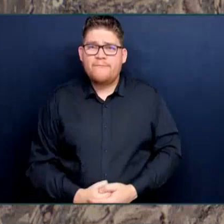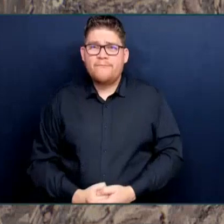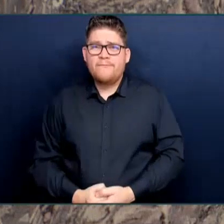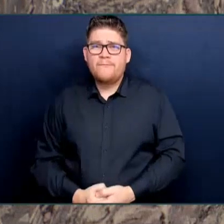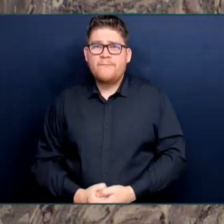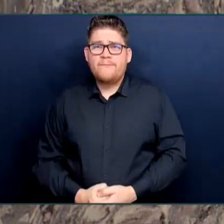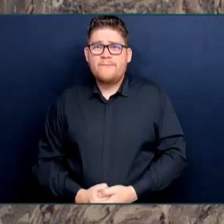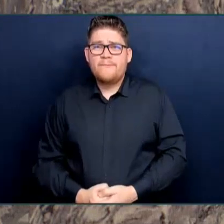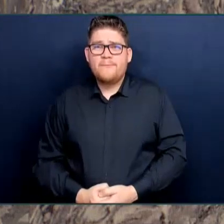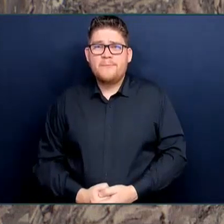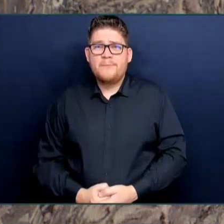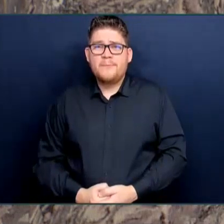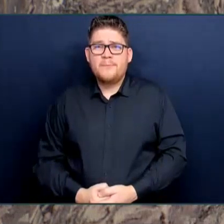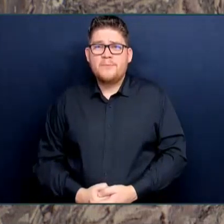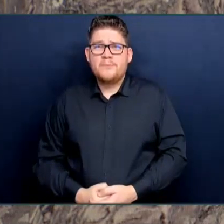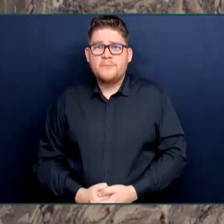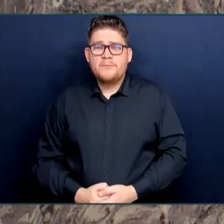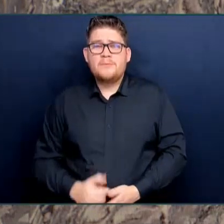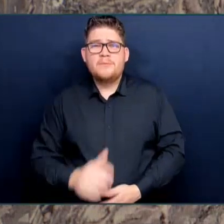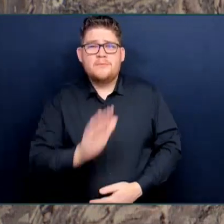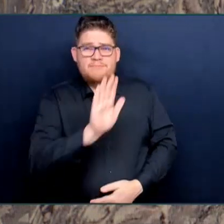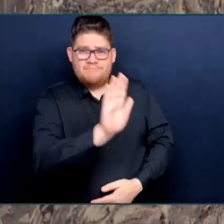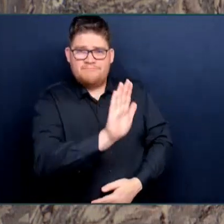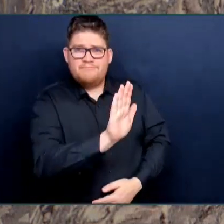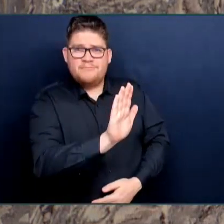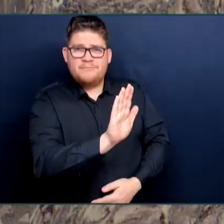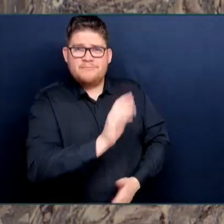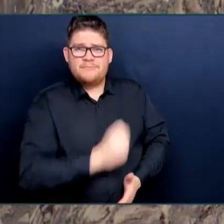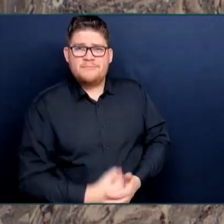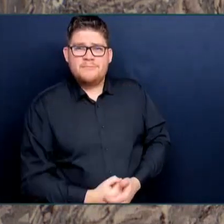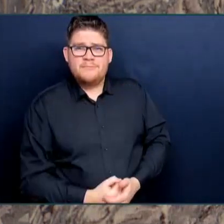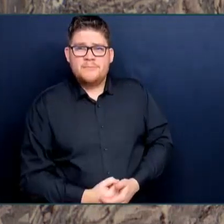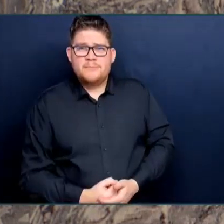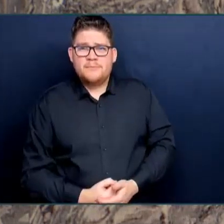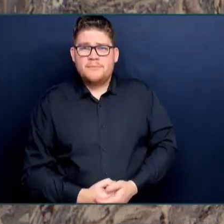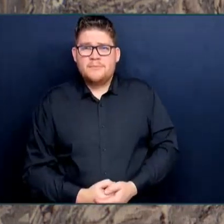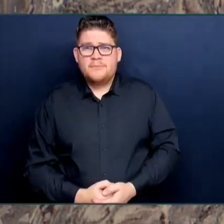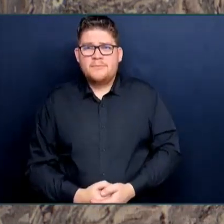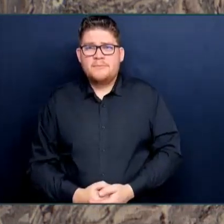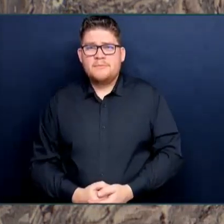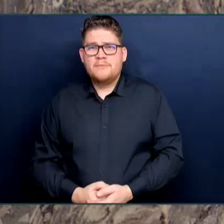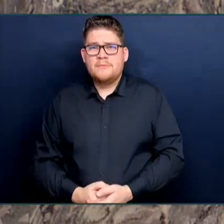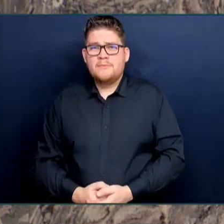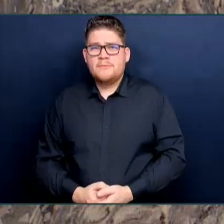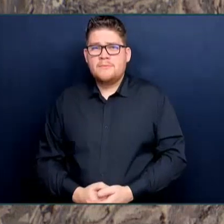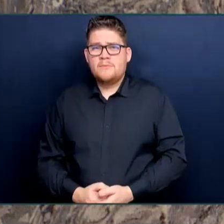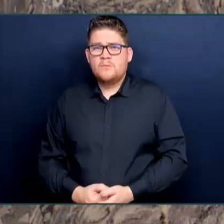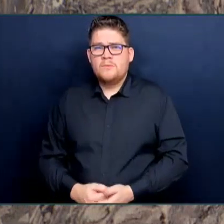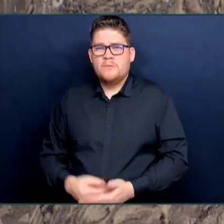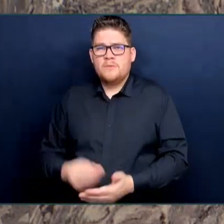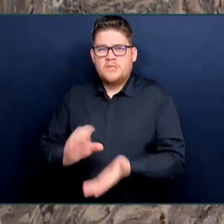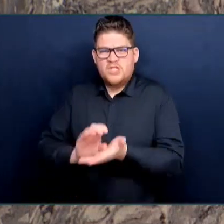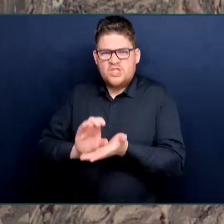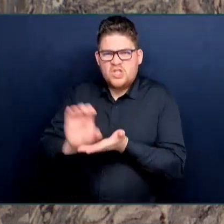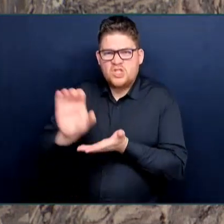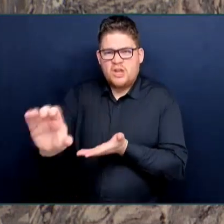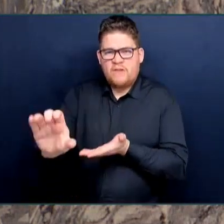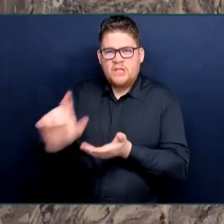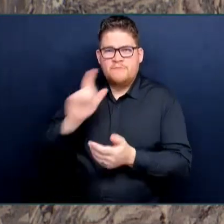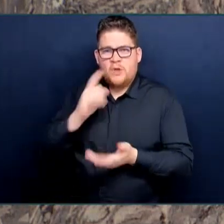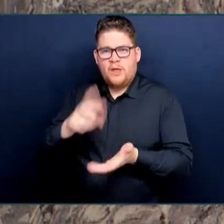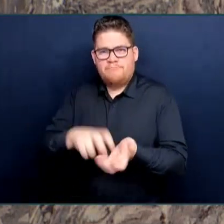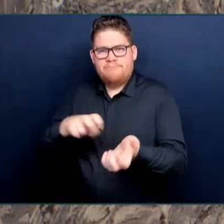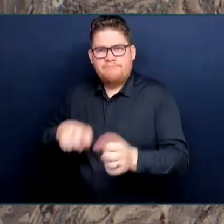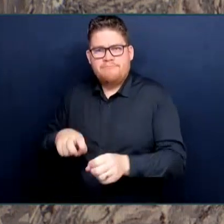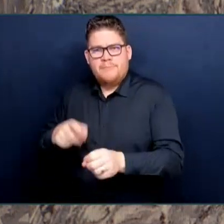severance and double-dipping. Laurie Wanamaker collected the massive severance but continued in a job paid for